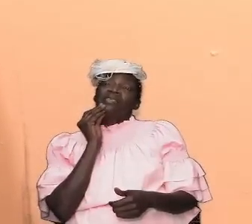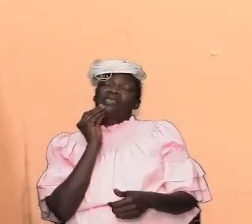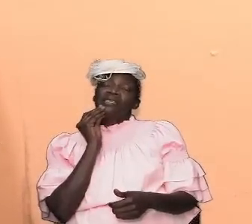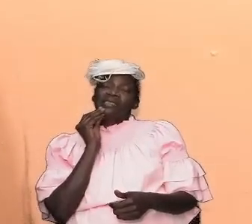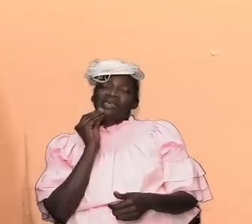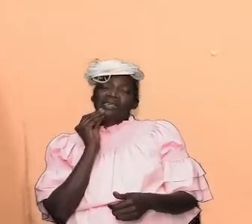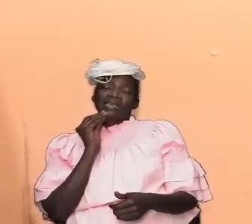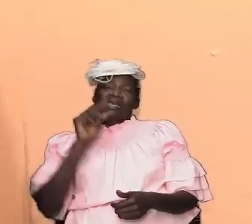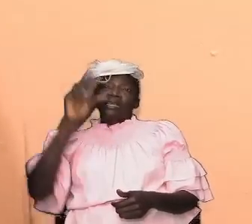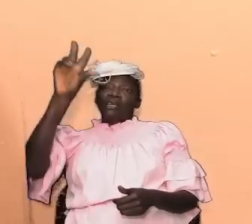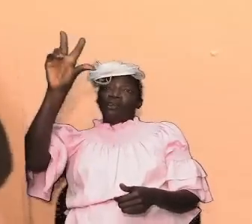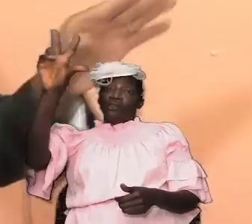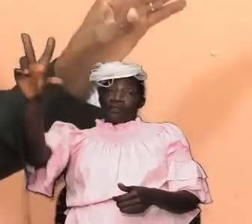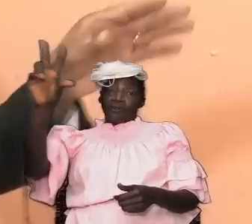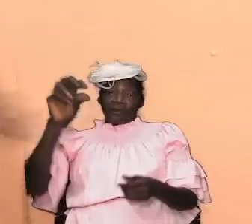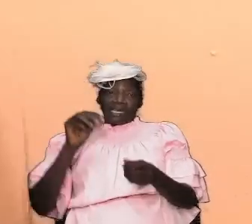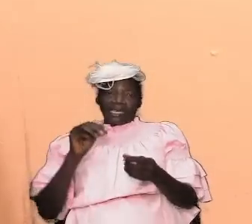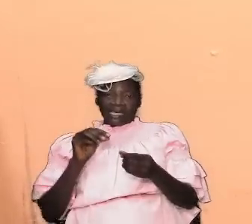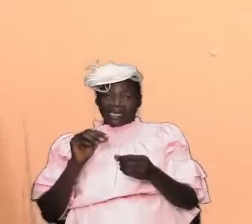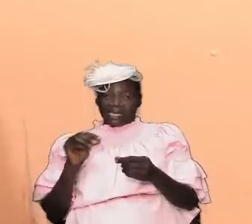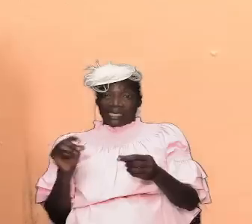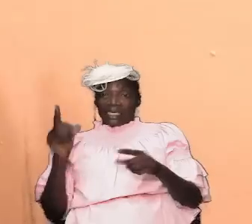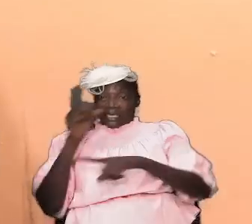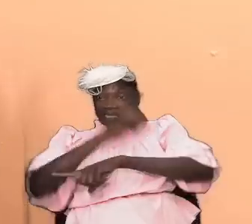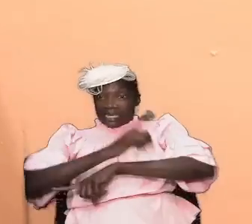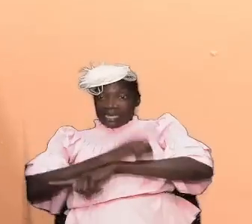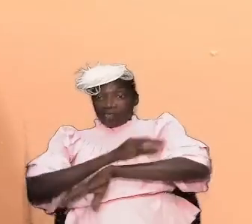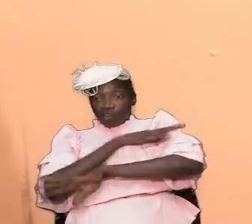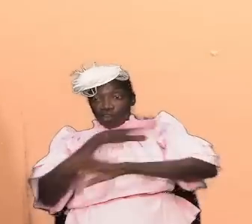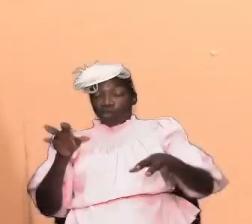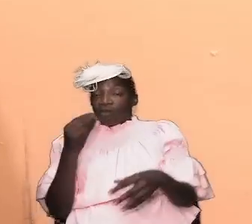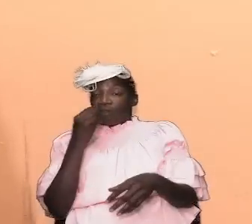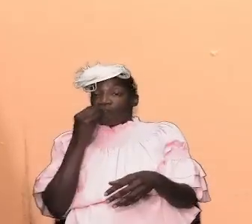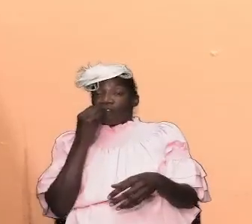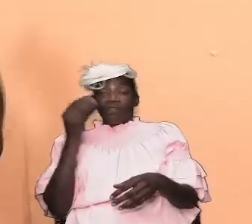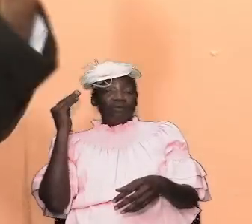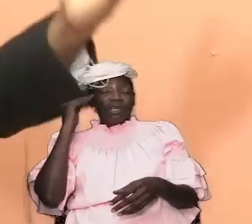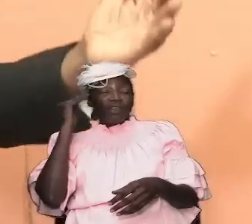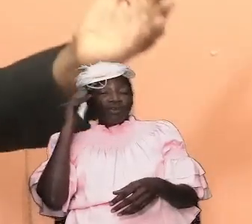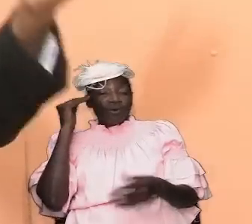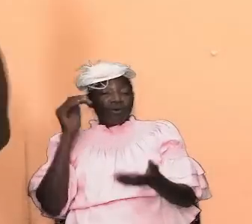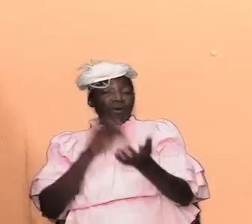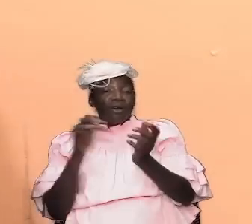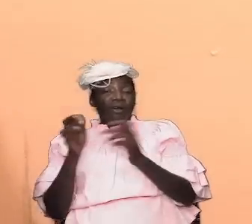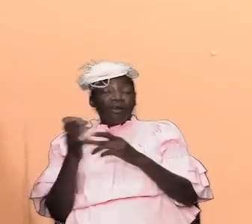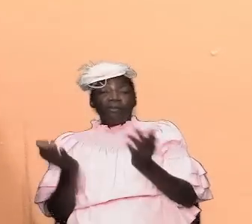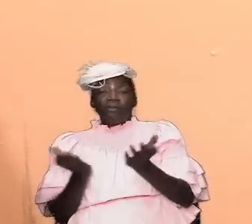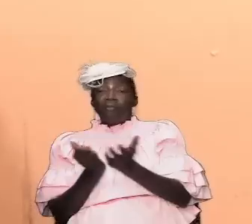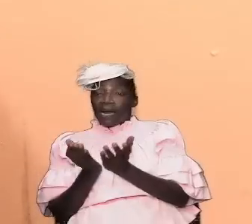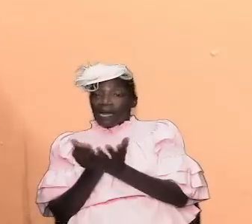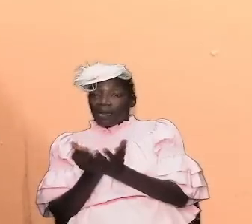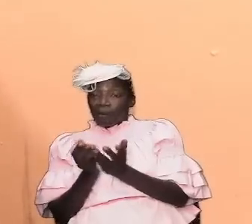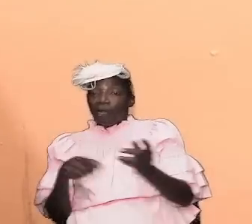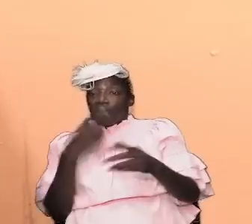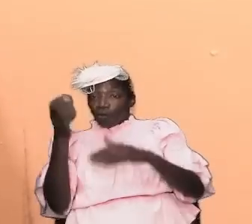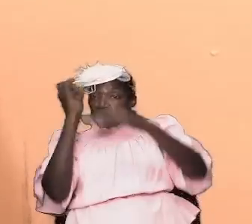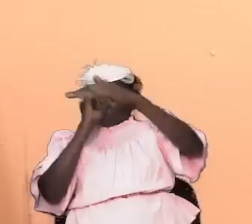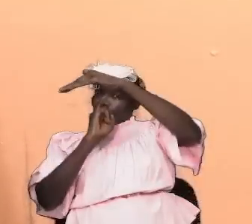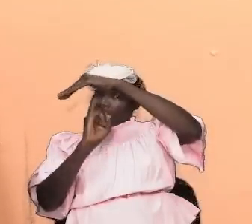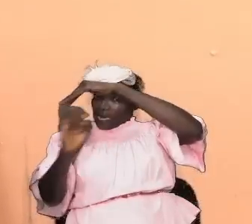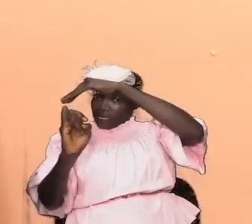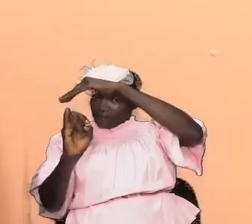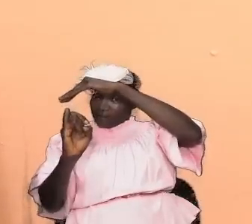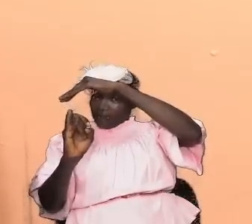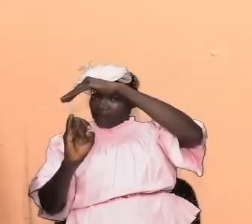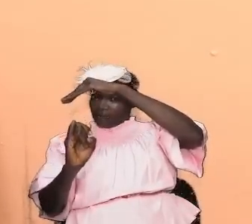for three days he was in fasting had nothing to eat we know from bible going into the book of isaiah and looking at what